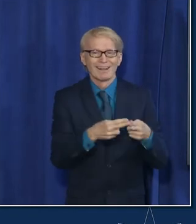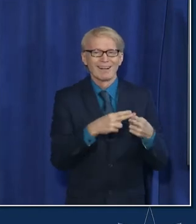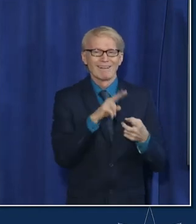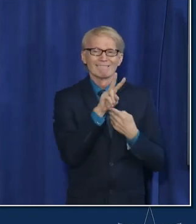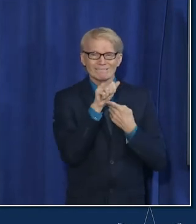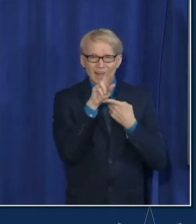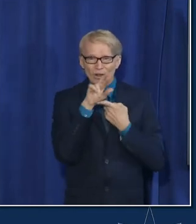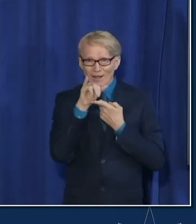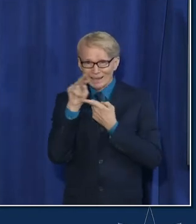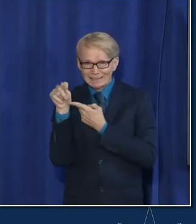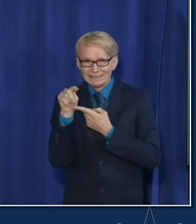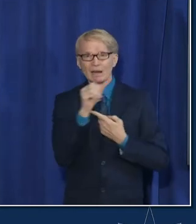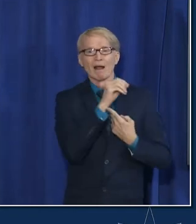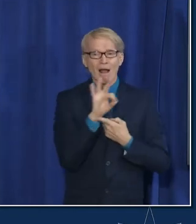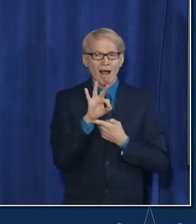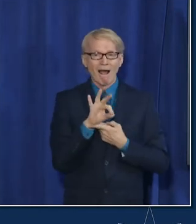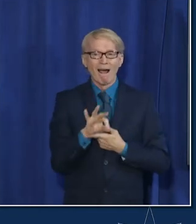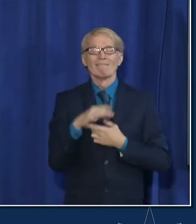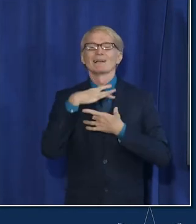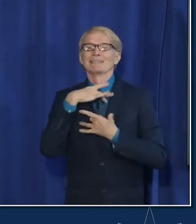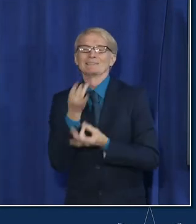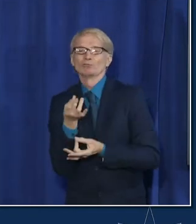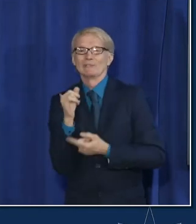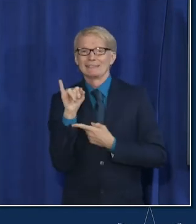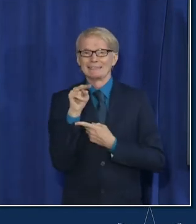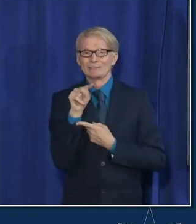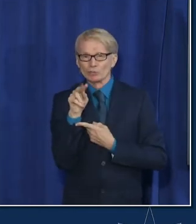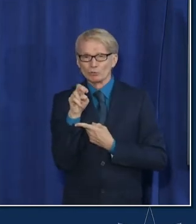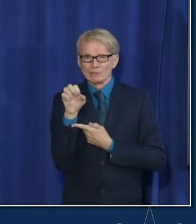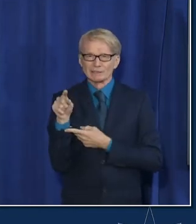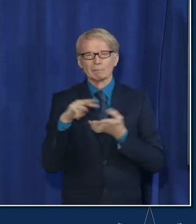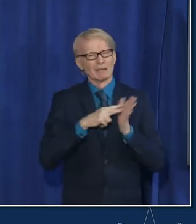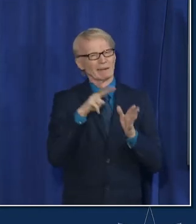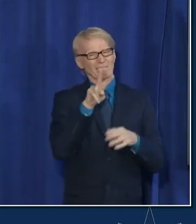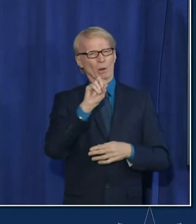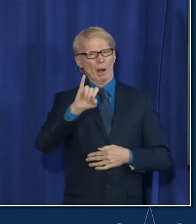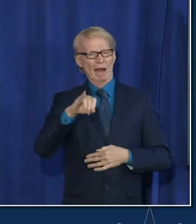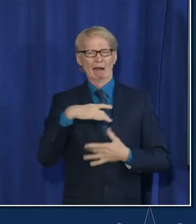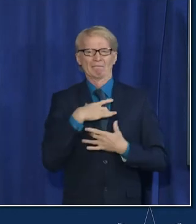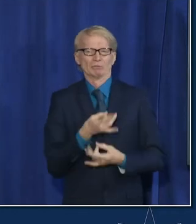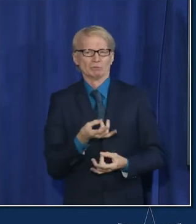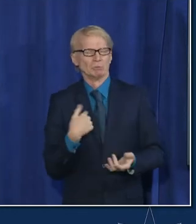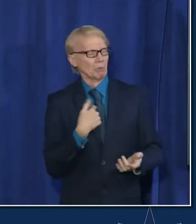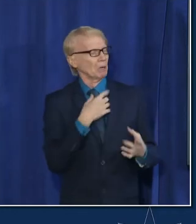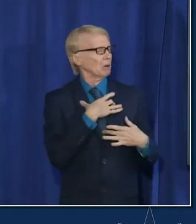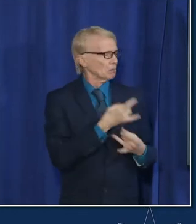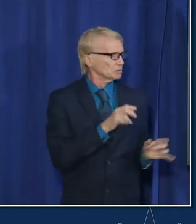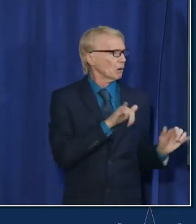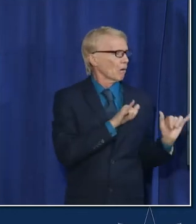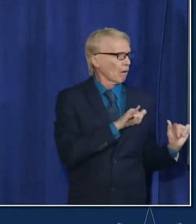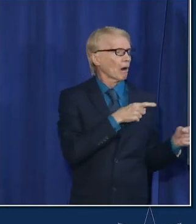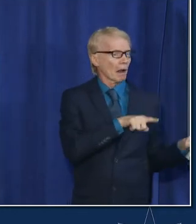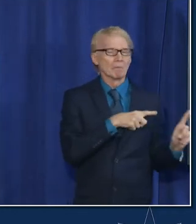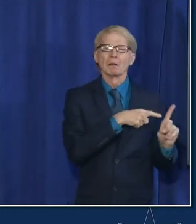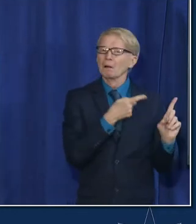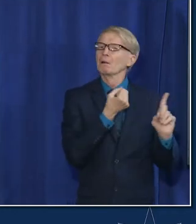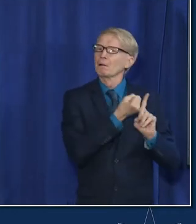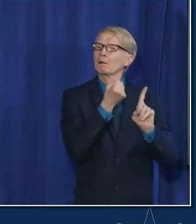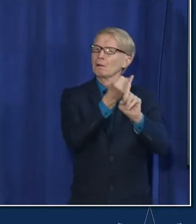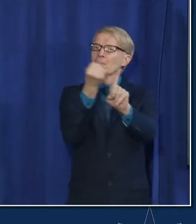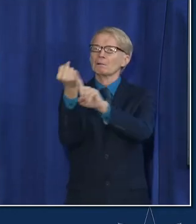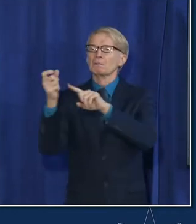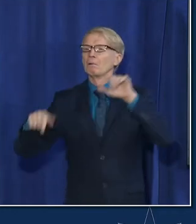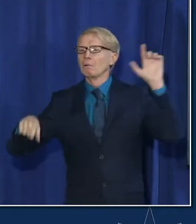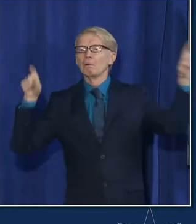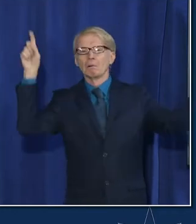variant of interest of voi it means we're interested in this variant we're seeing repeated transmission